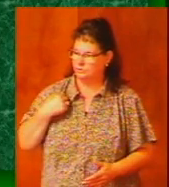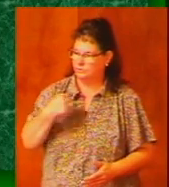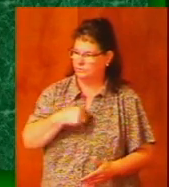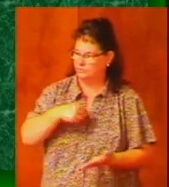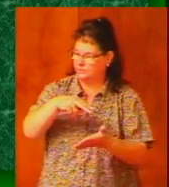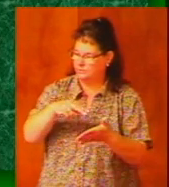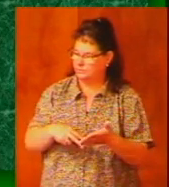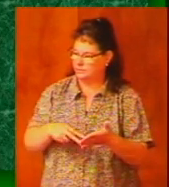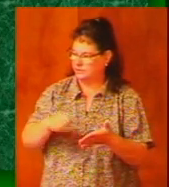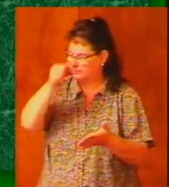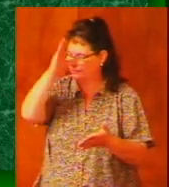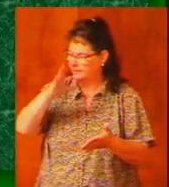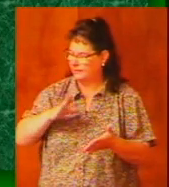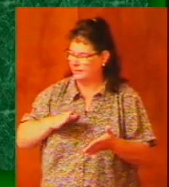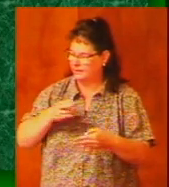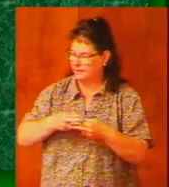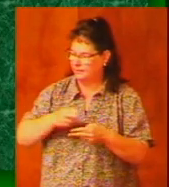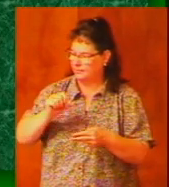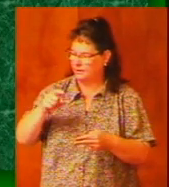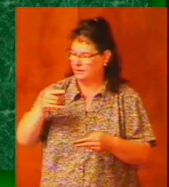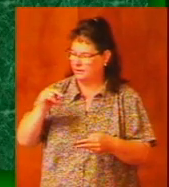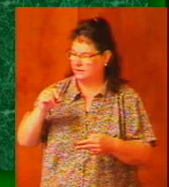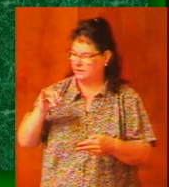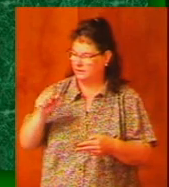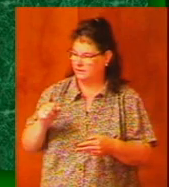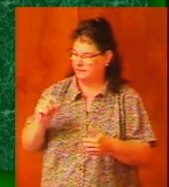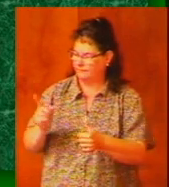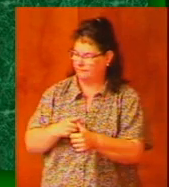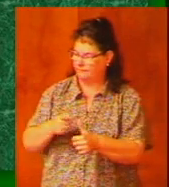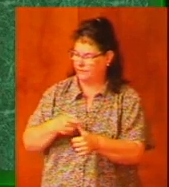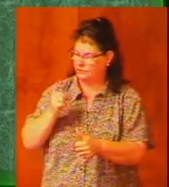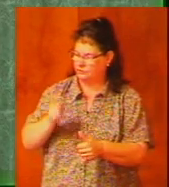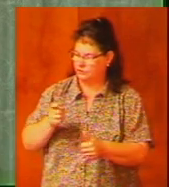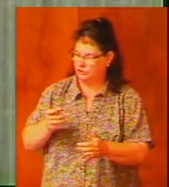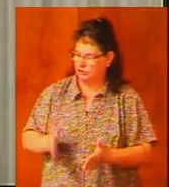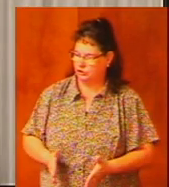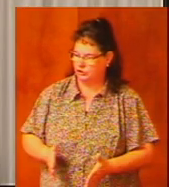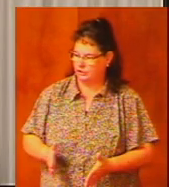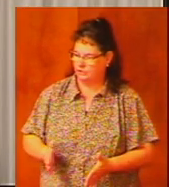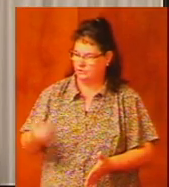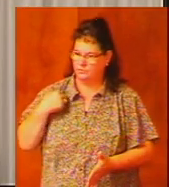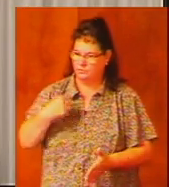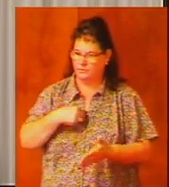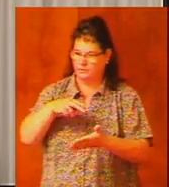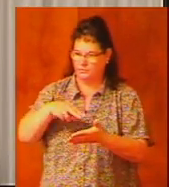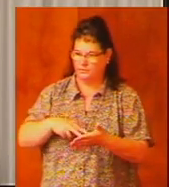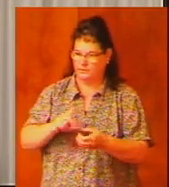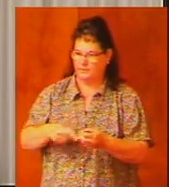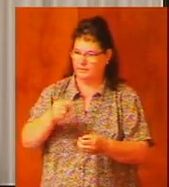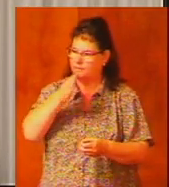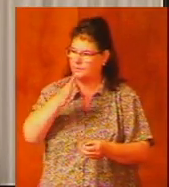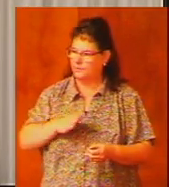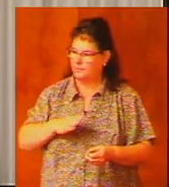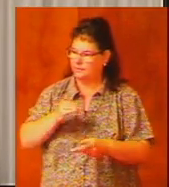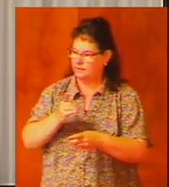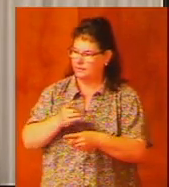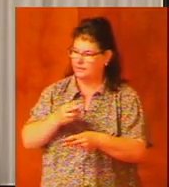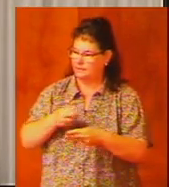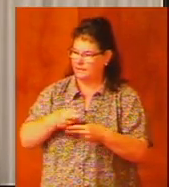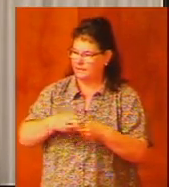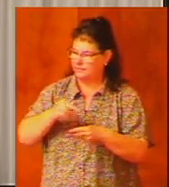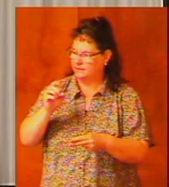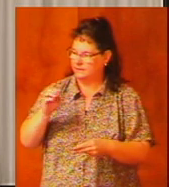about a fellow named Othniel, the very first judge. We read about a woman named Deborah who